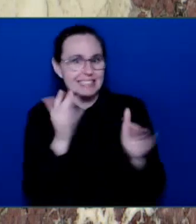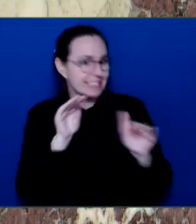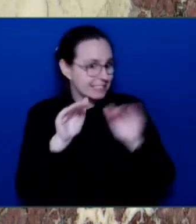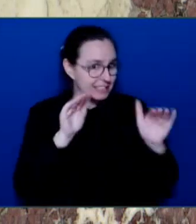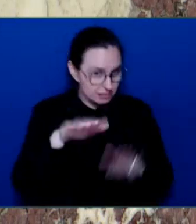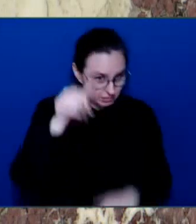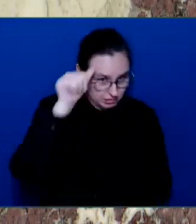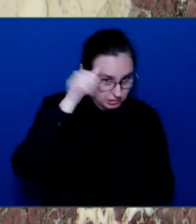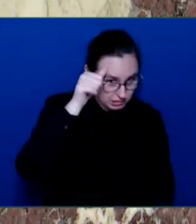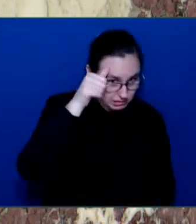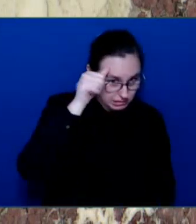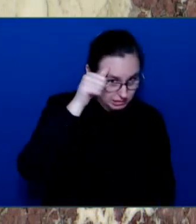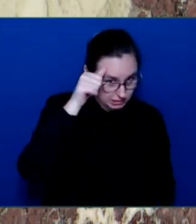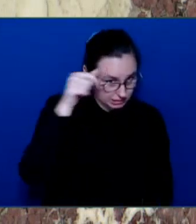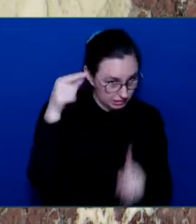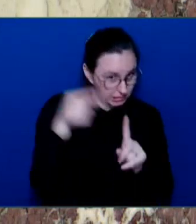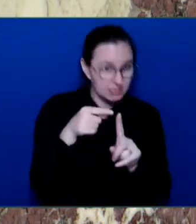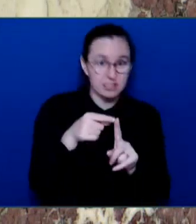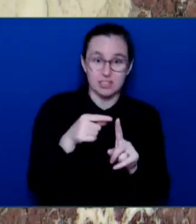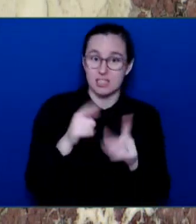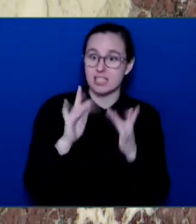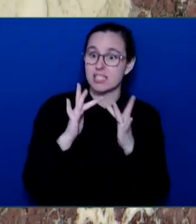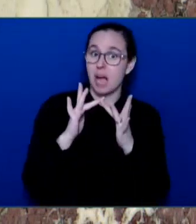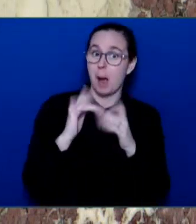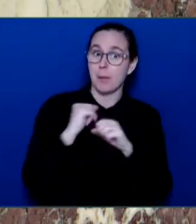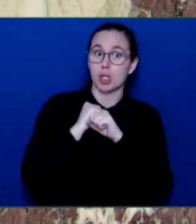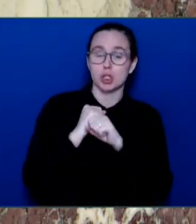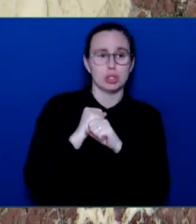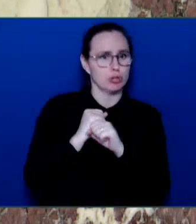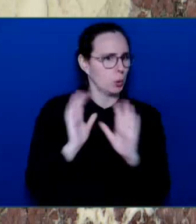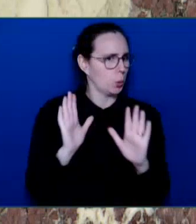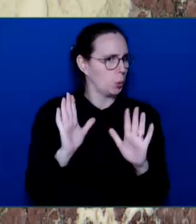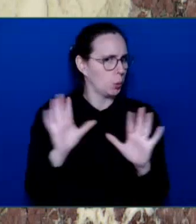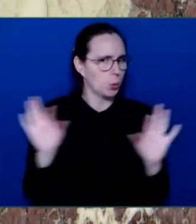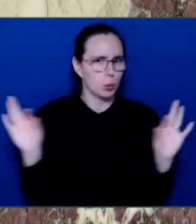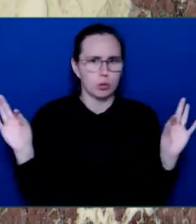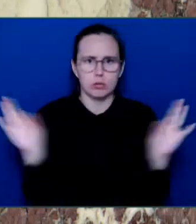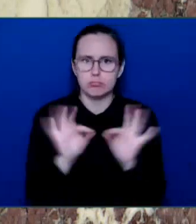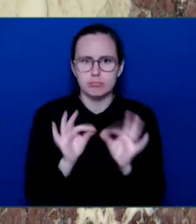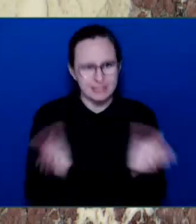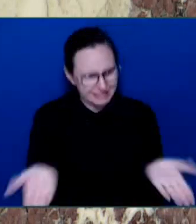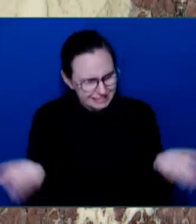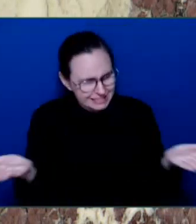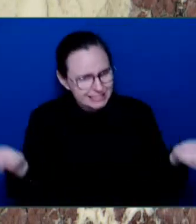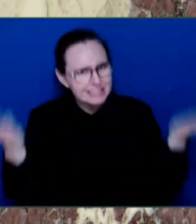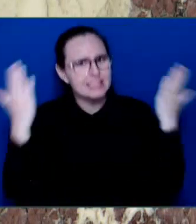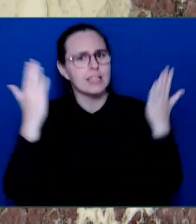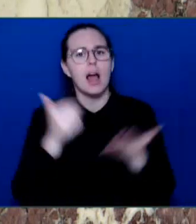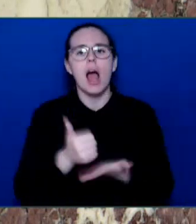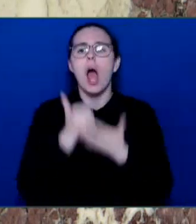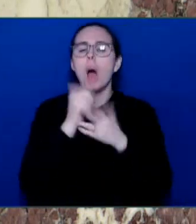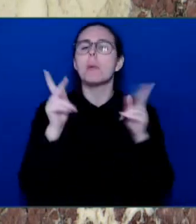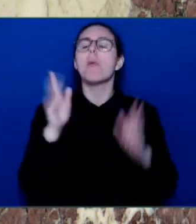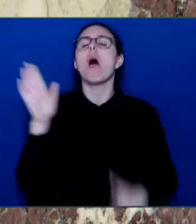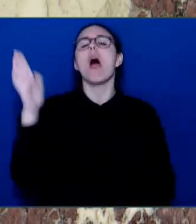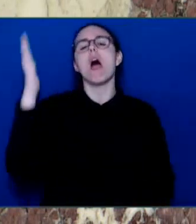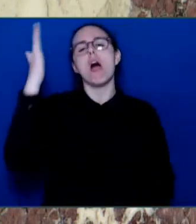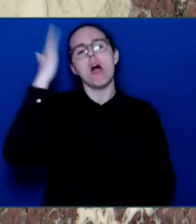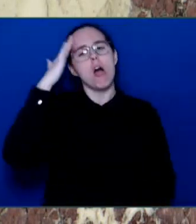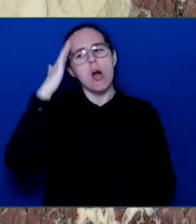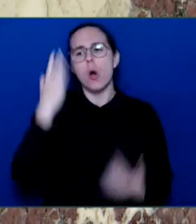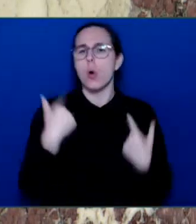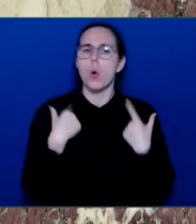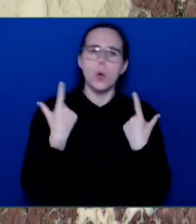challenges to help people raise awareness for cybersecurity skills and learn best practices. For each day of October,